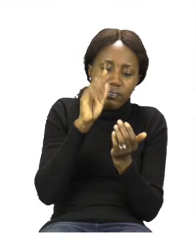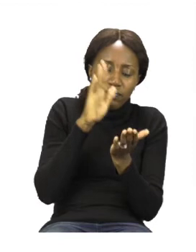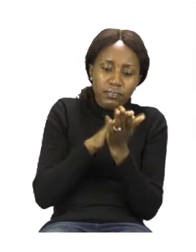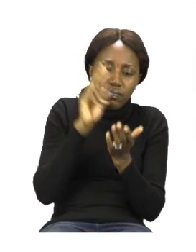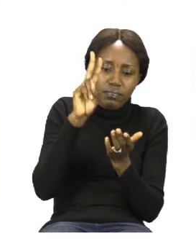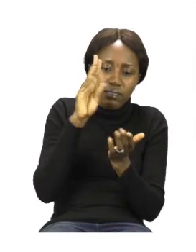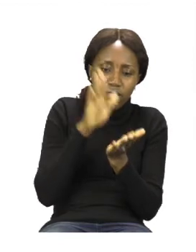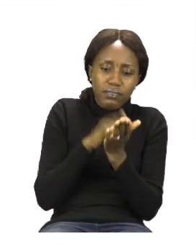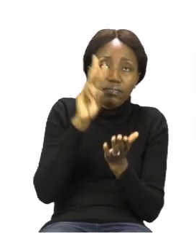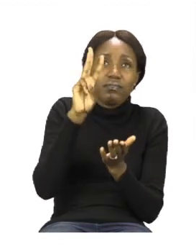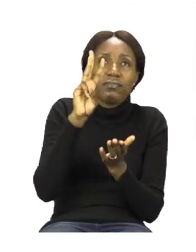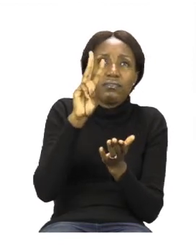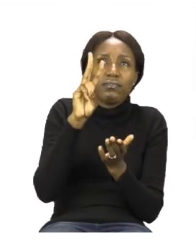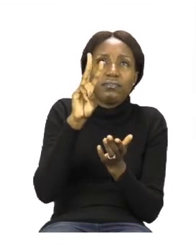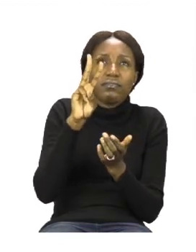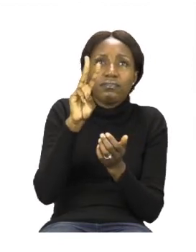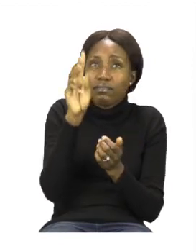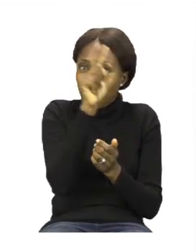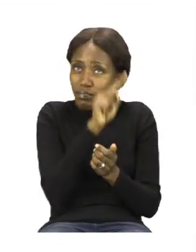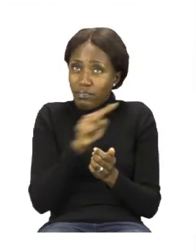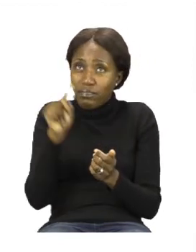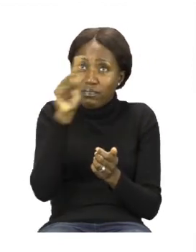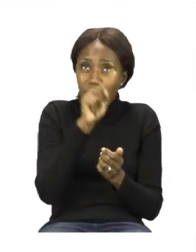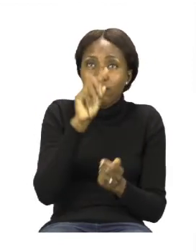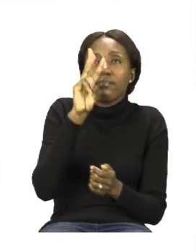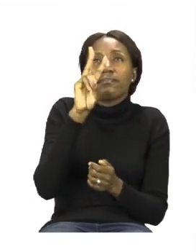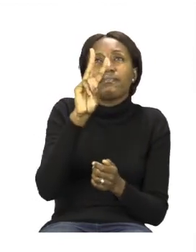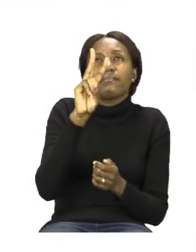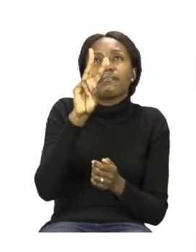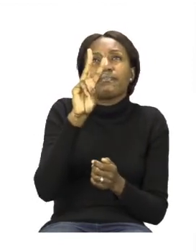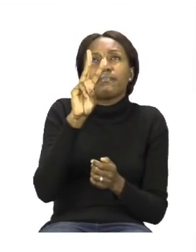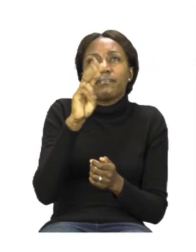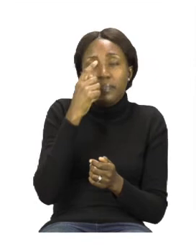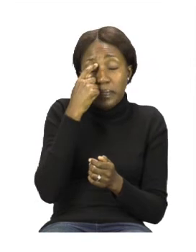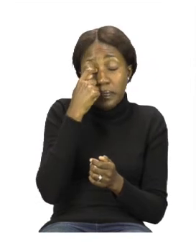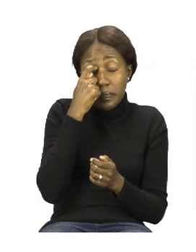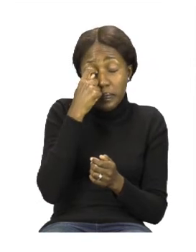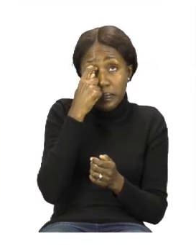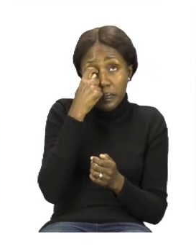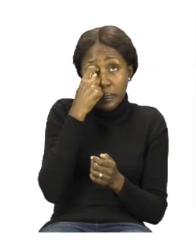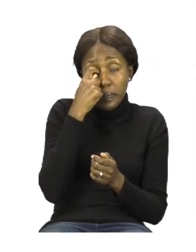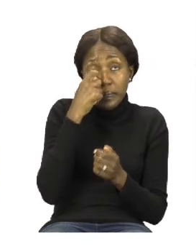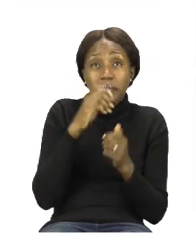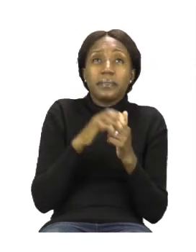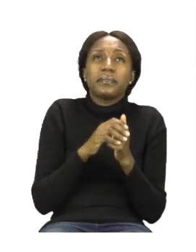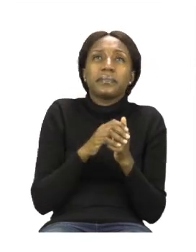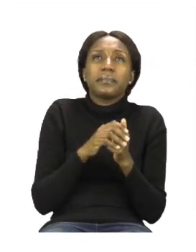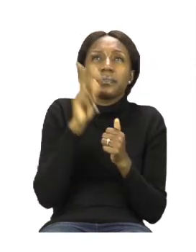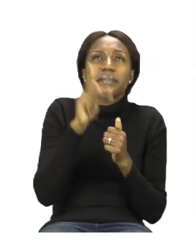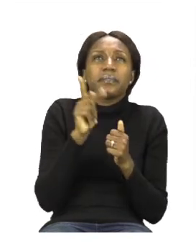Shopkeeper. Shopkeeper. How many times did we clap our hands? Let's try again.